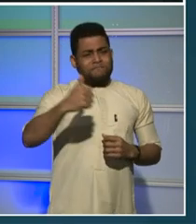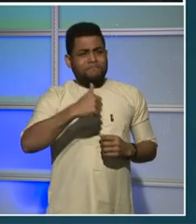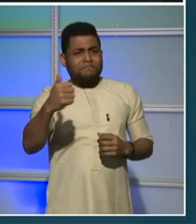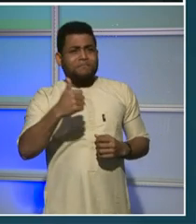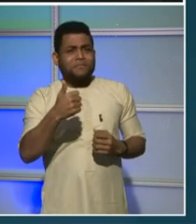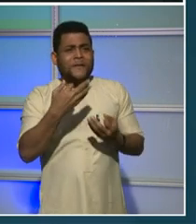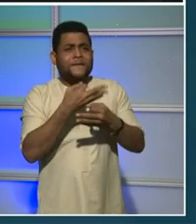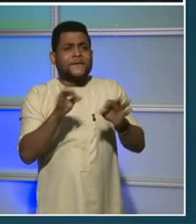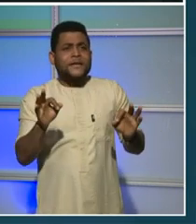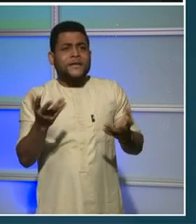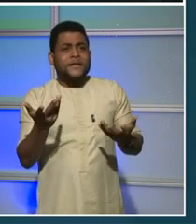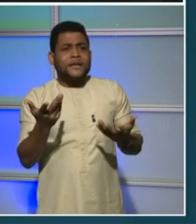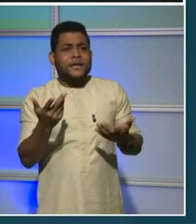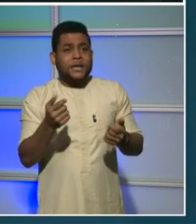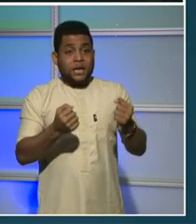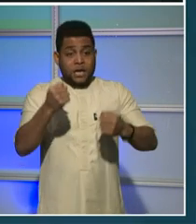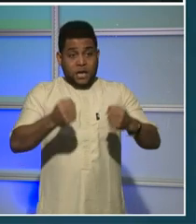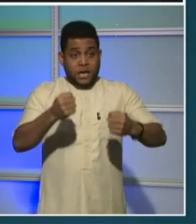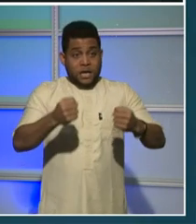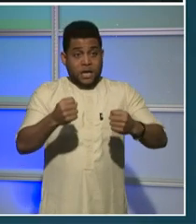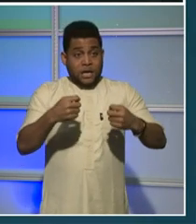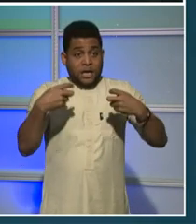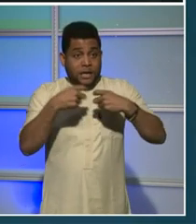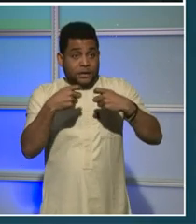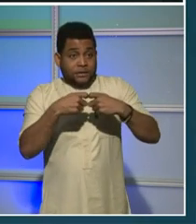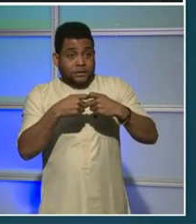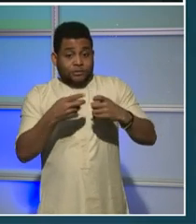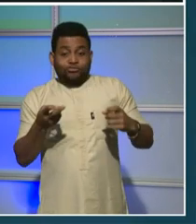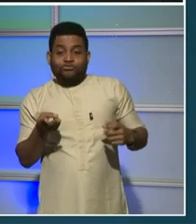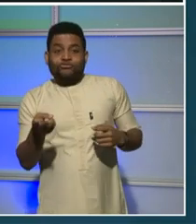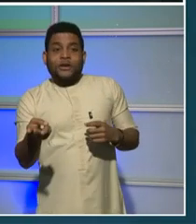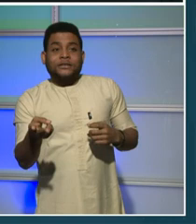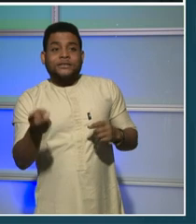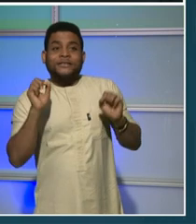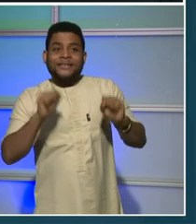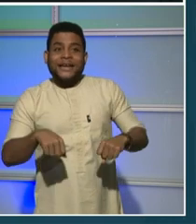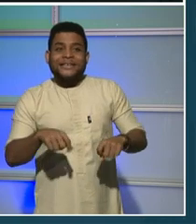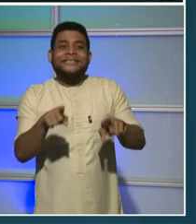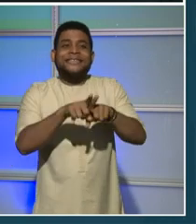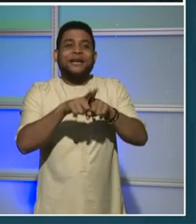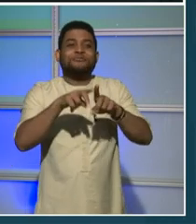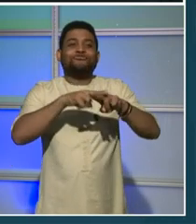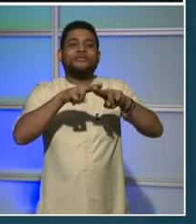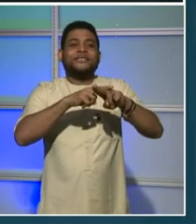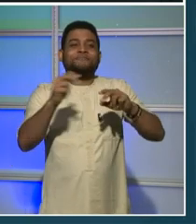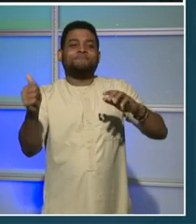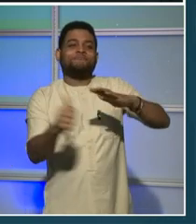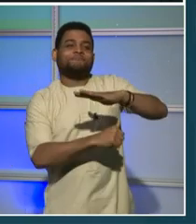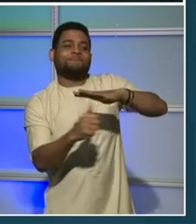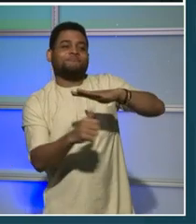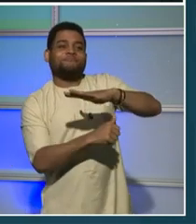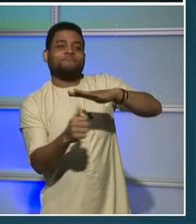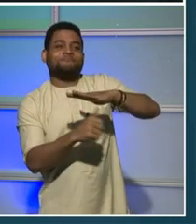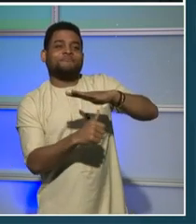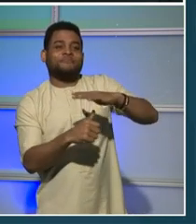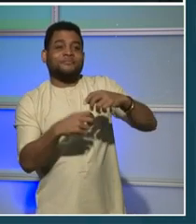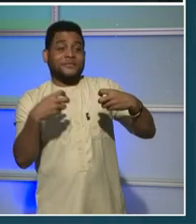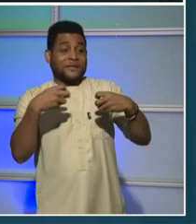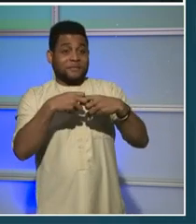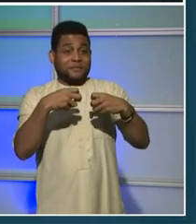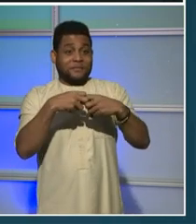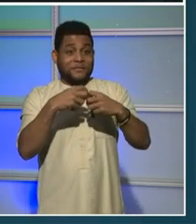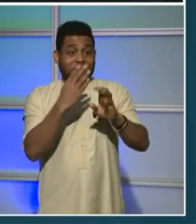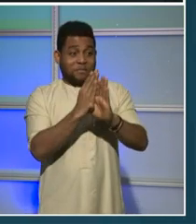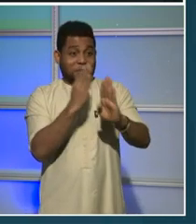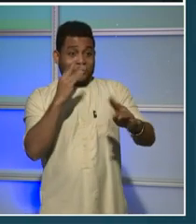stations for electric vehicles and allowing you to take more rides in carbon-friendly electric buses. Finally,